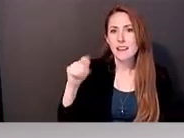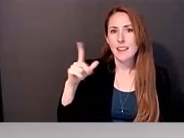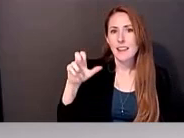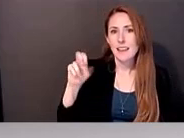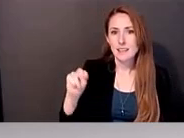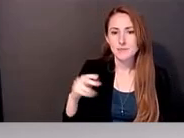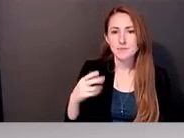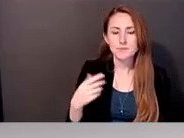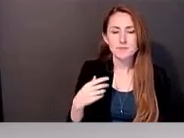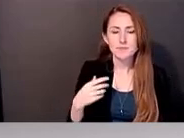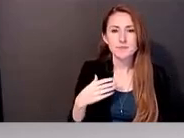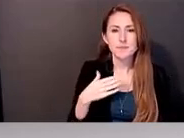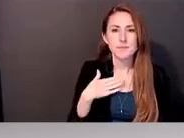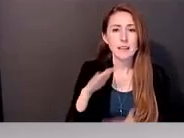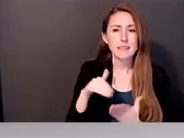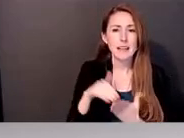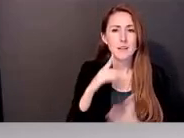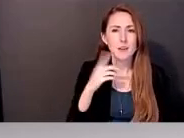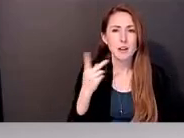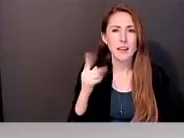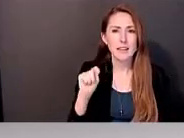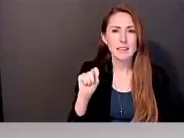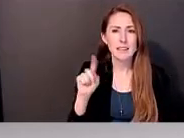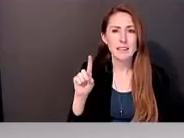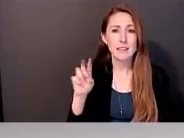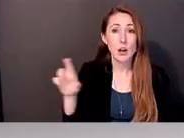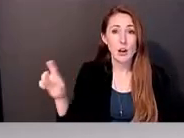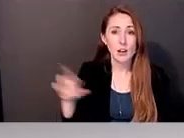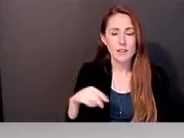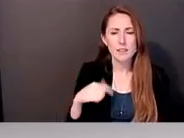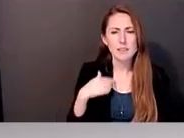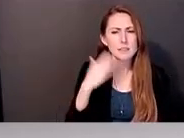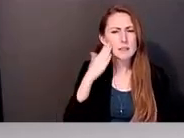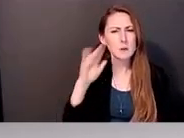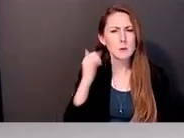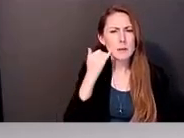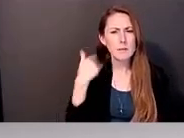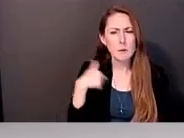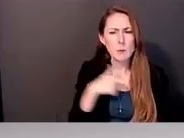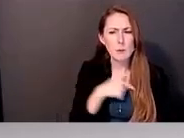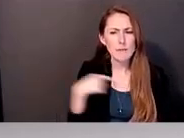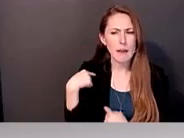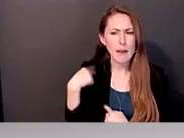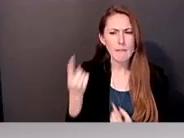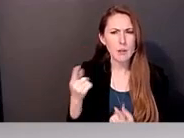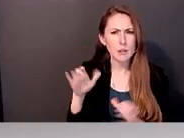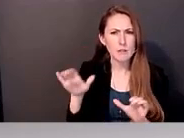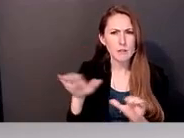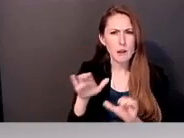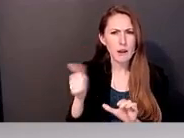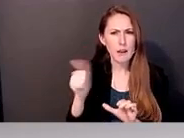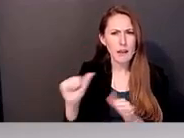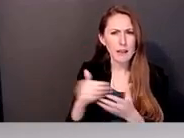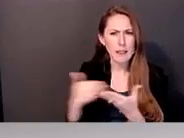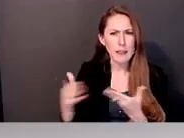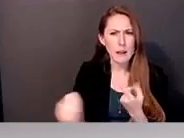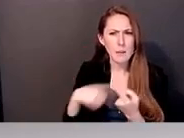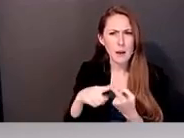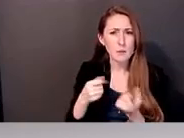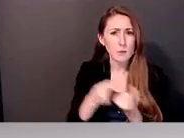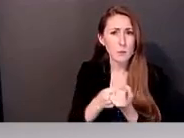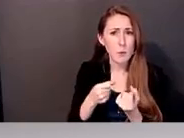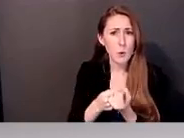KTDRR trying to help grantees hat on, it's, um, I don't know if we've ever done anything either about supporting grantees and really